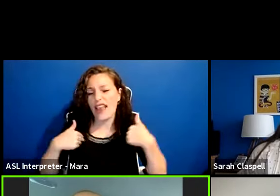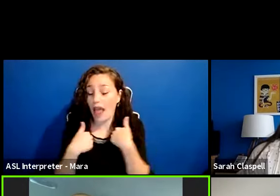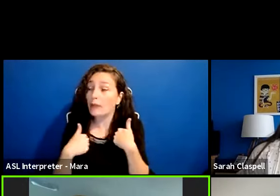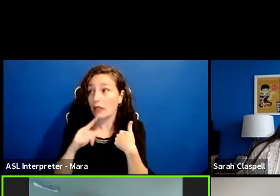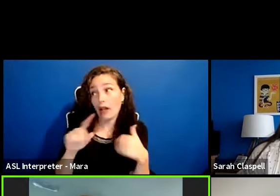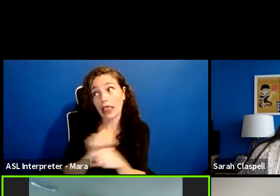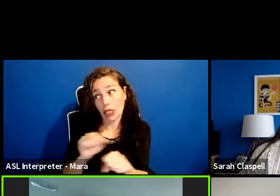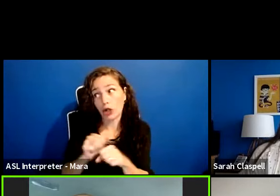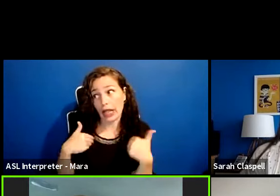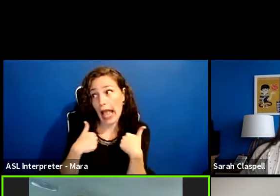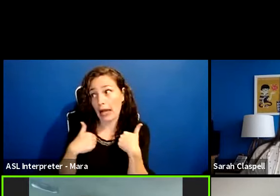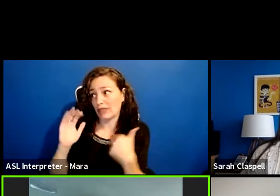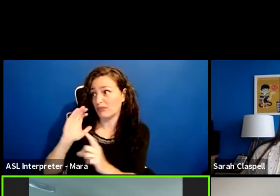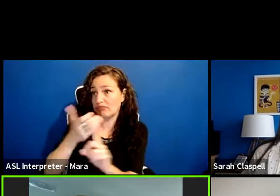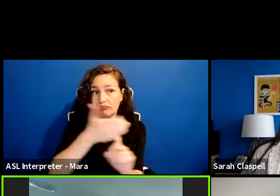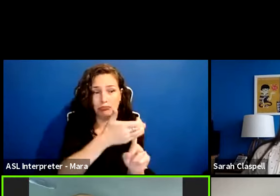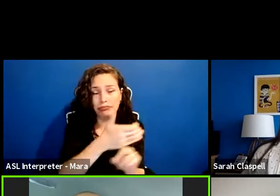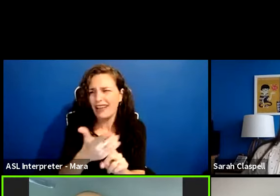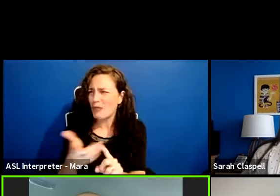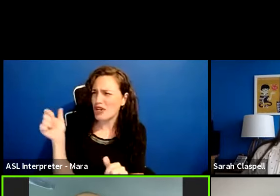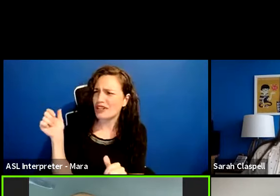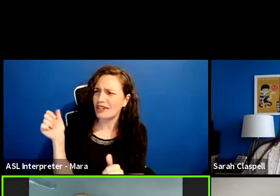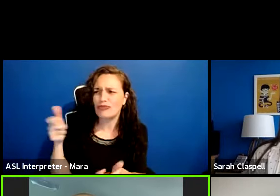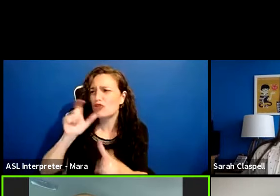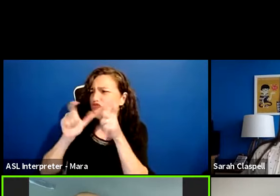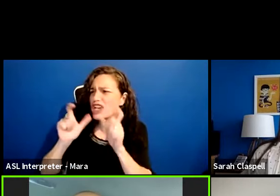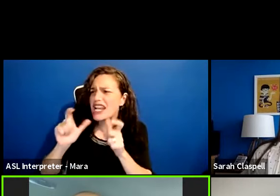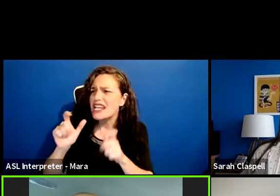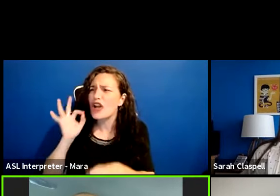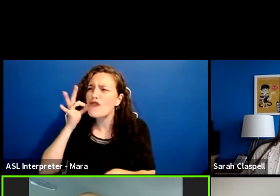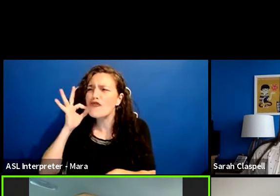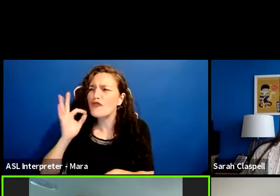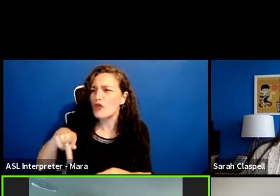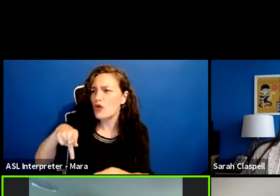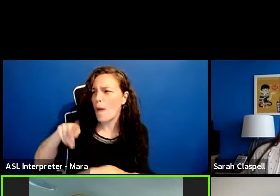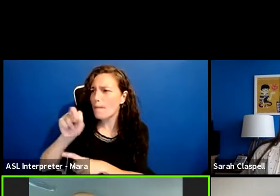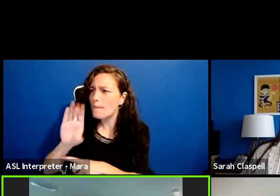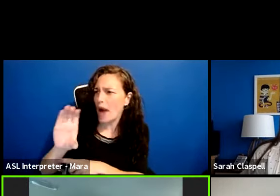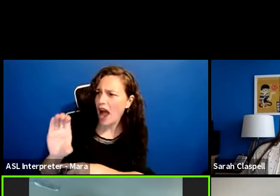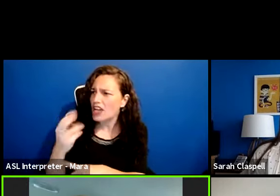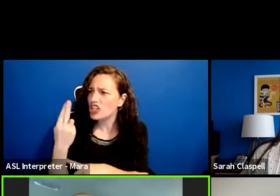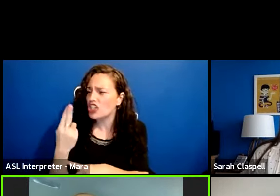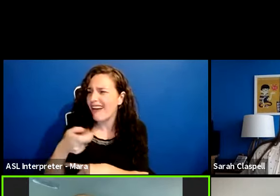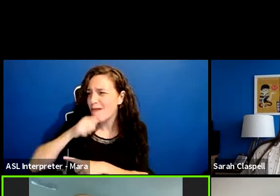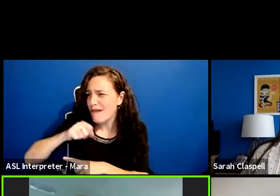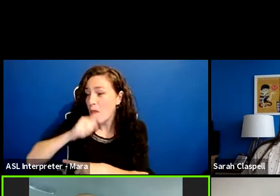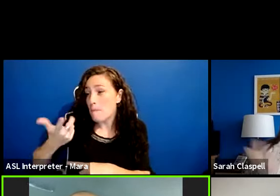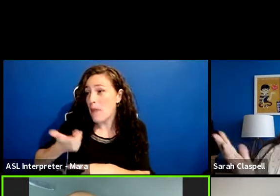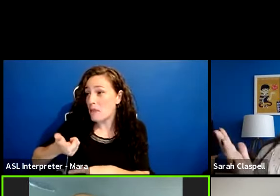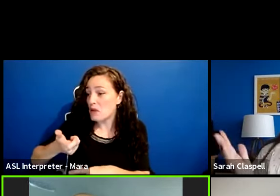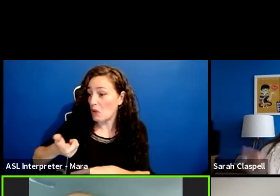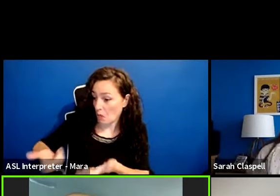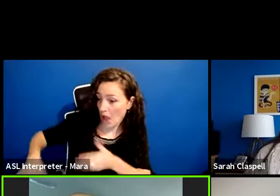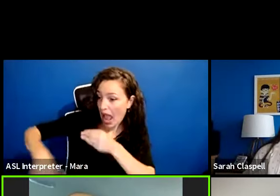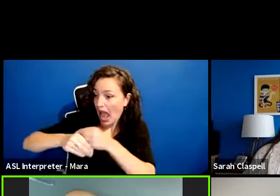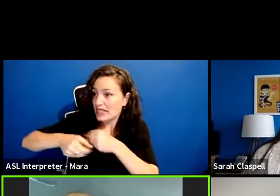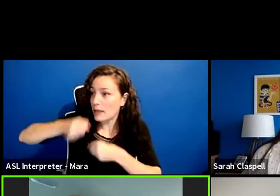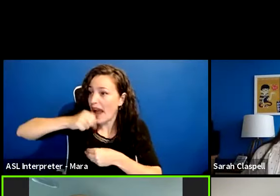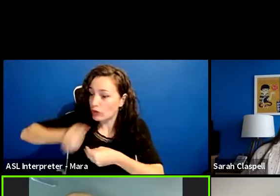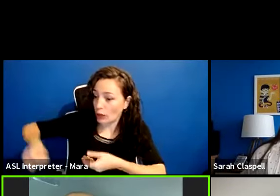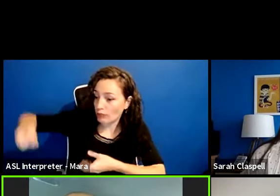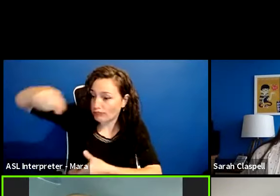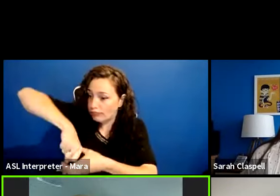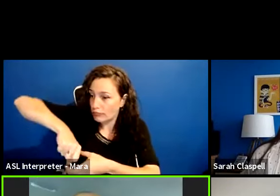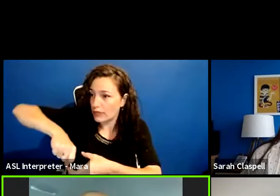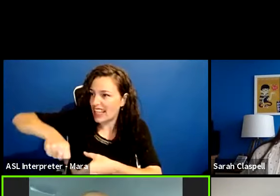animals. And we're just going to be drinking a bunch of fruit punch, eating ice cream. We might scoop some ice cream into the fruit punch. If we feel a little